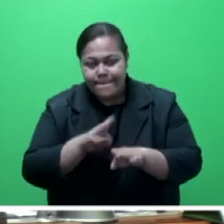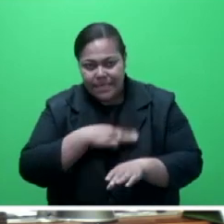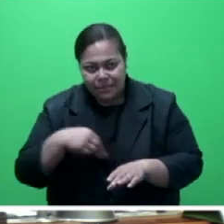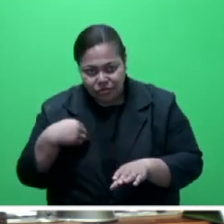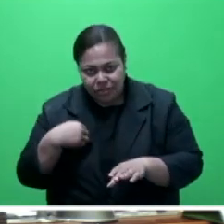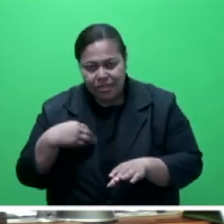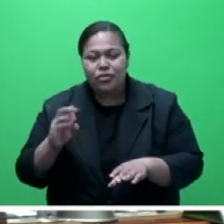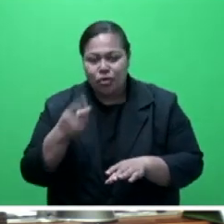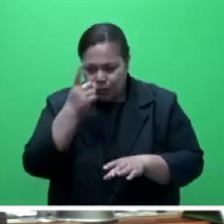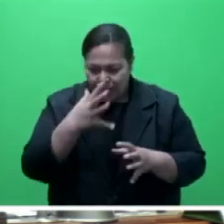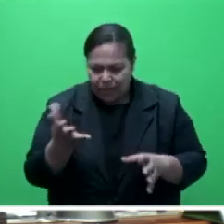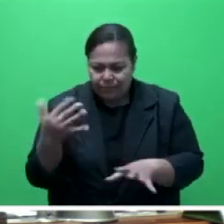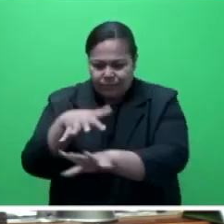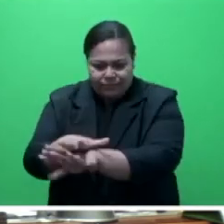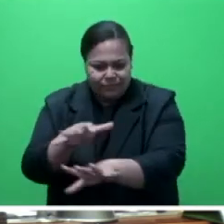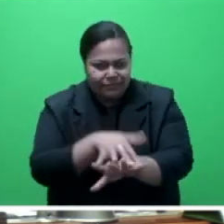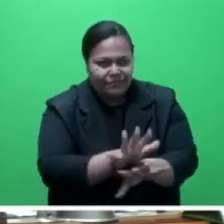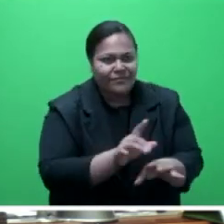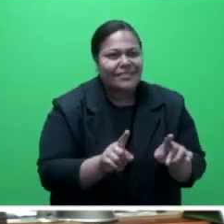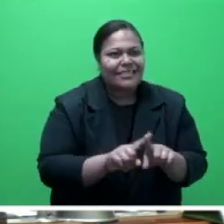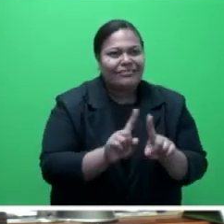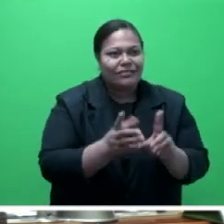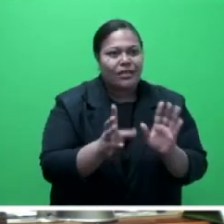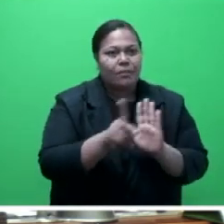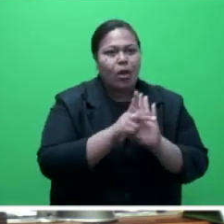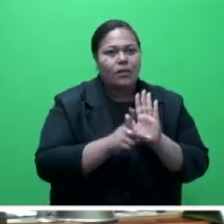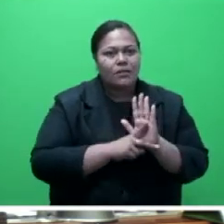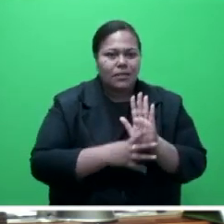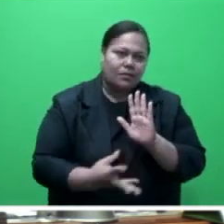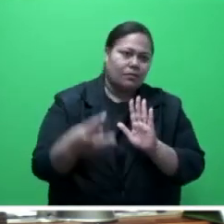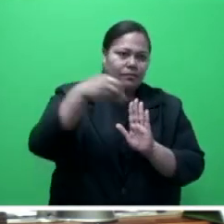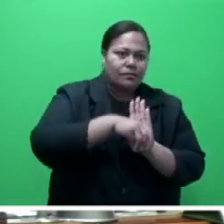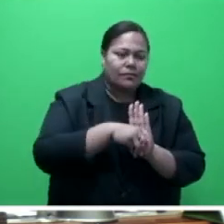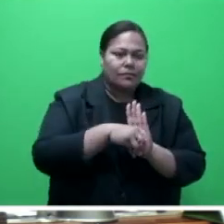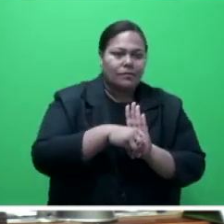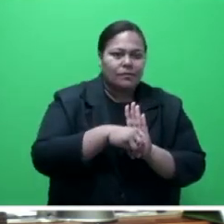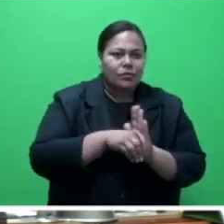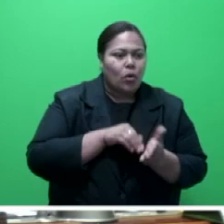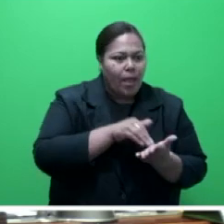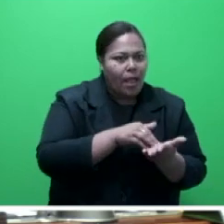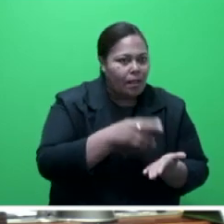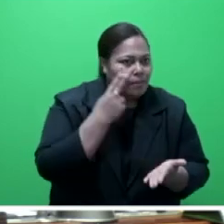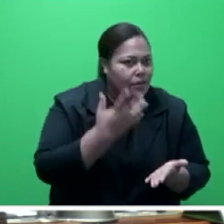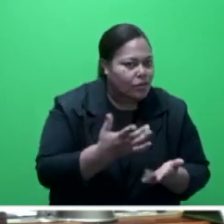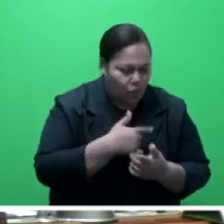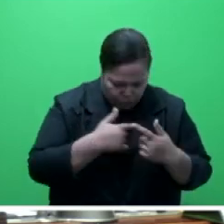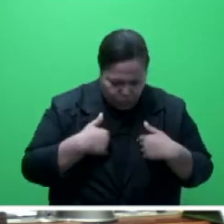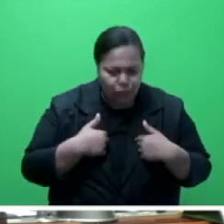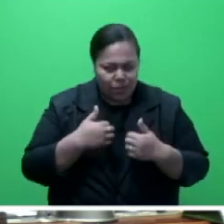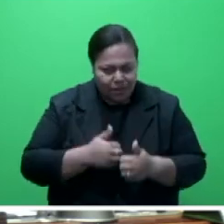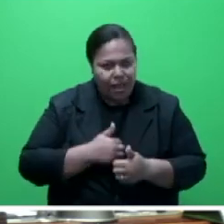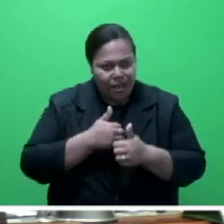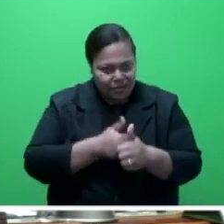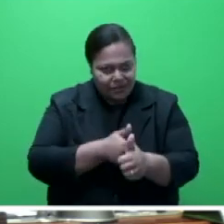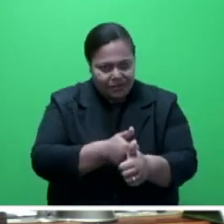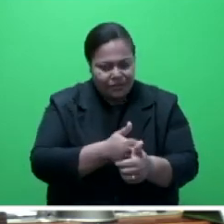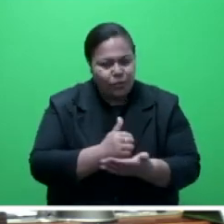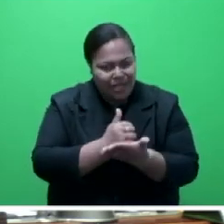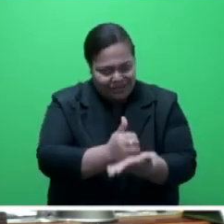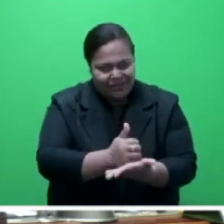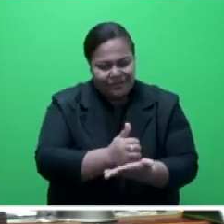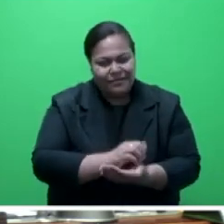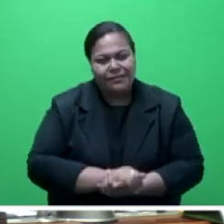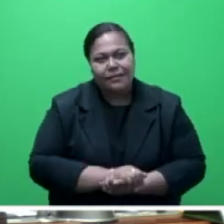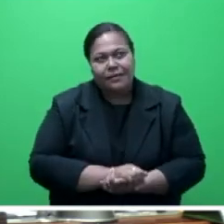issues in the policy making. We will assist facilitators rather than just environmental police.